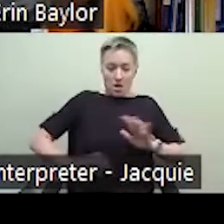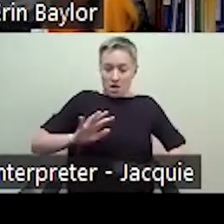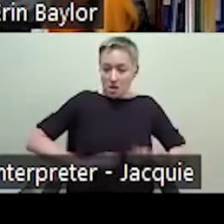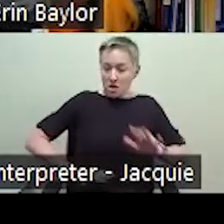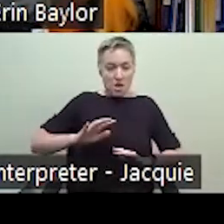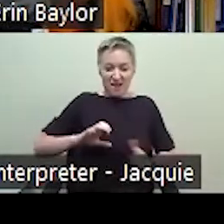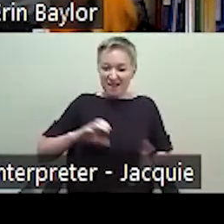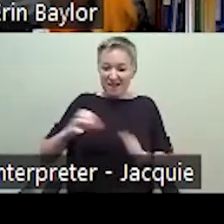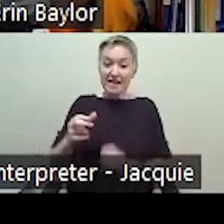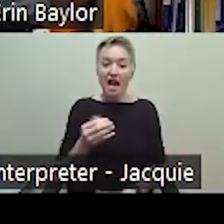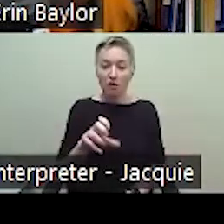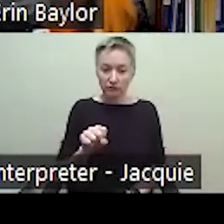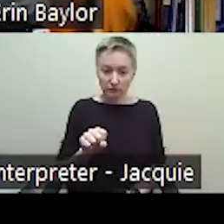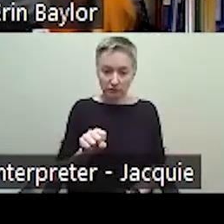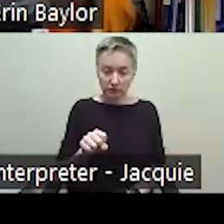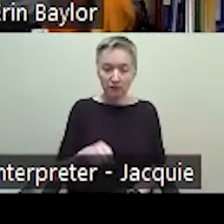adults, but even children,